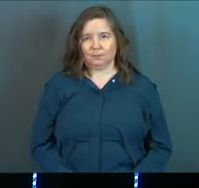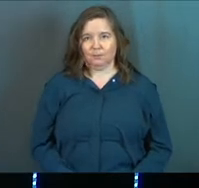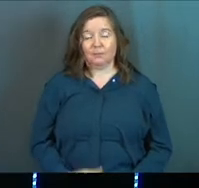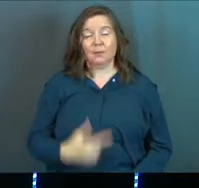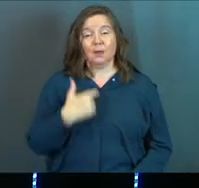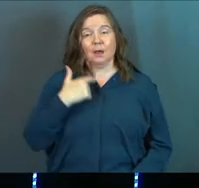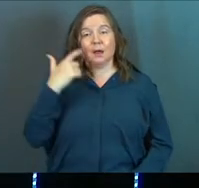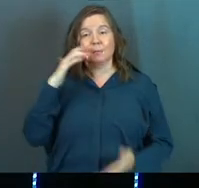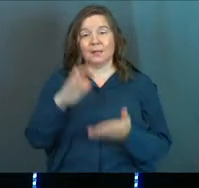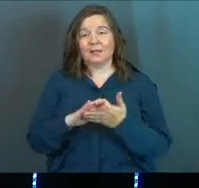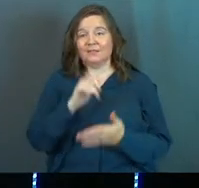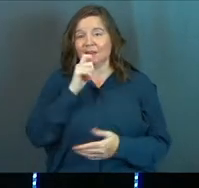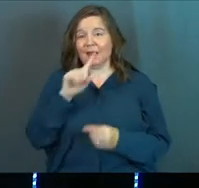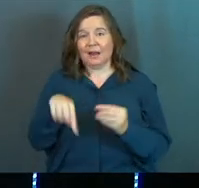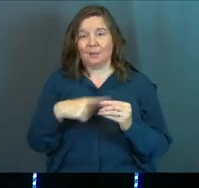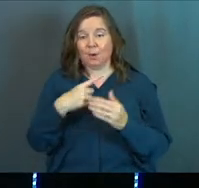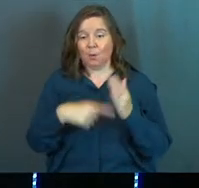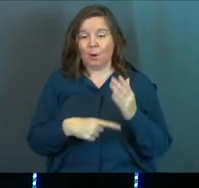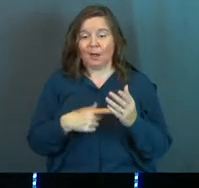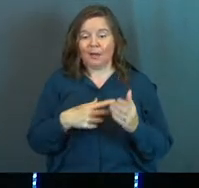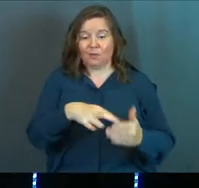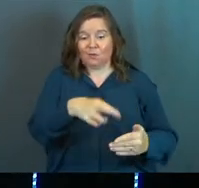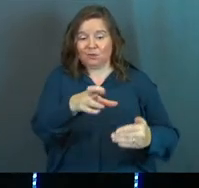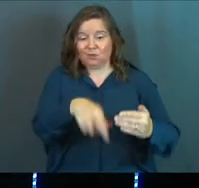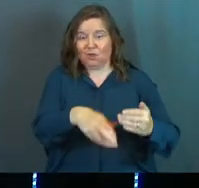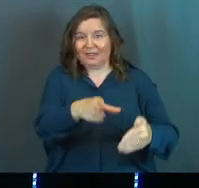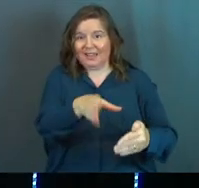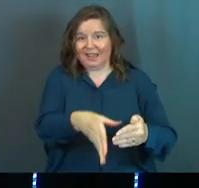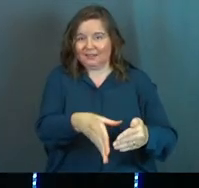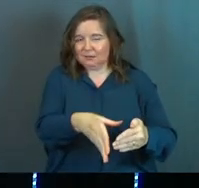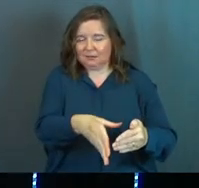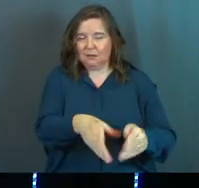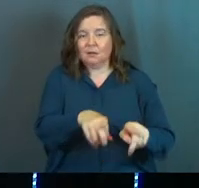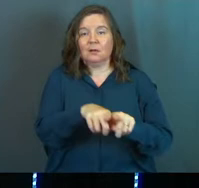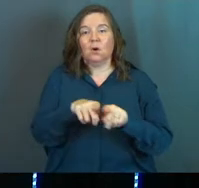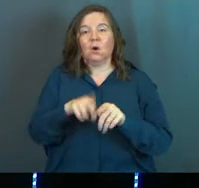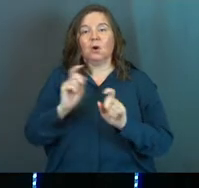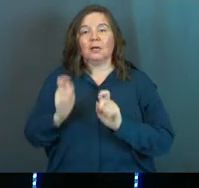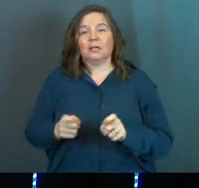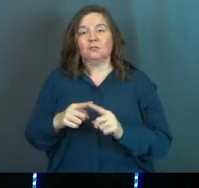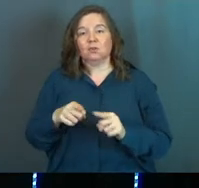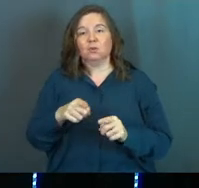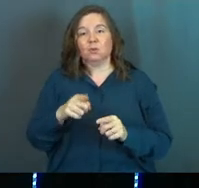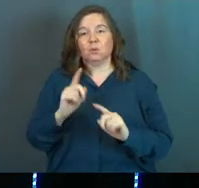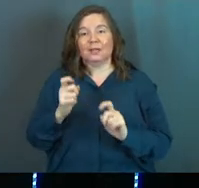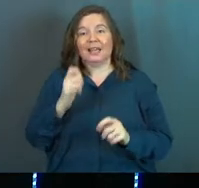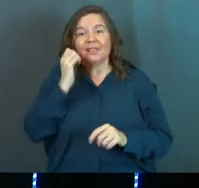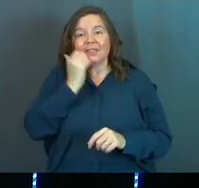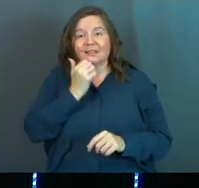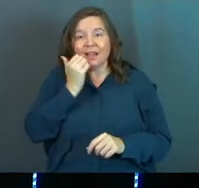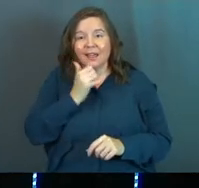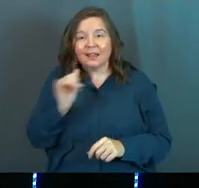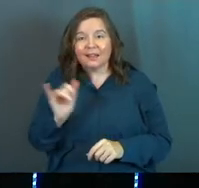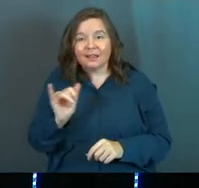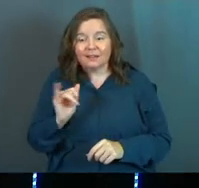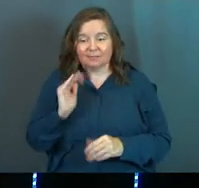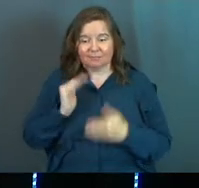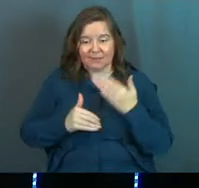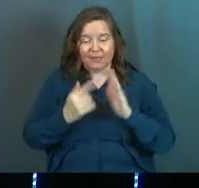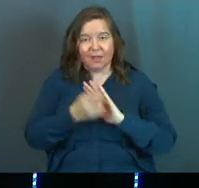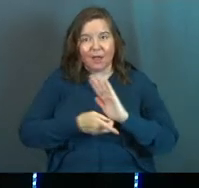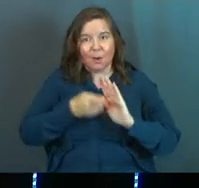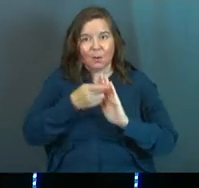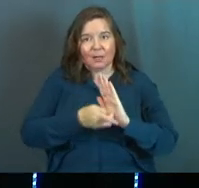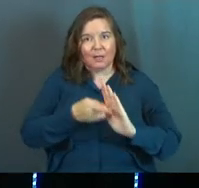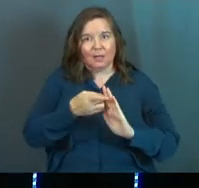And I believe it's not just about what you get at the end. It's a gift from God to you in the daily, in the